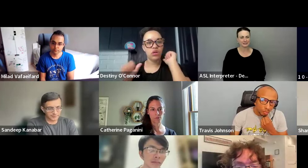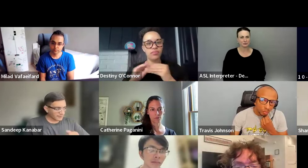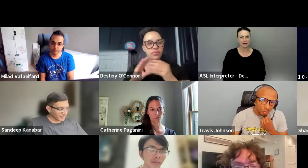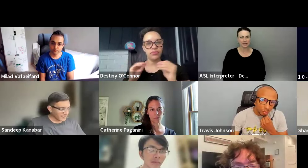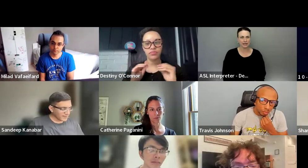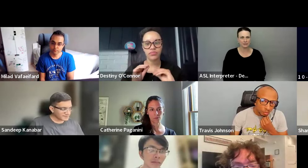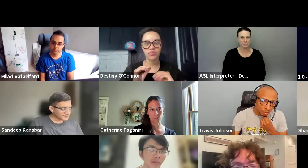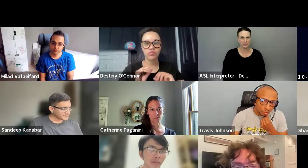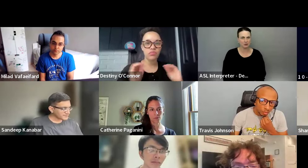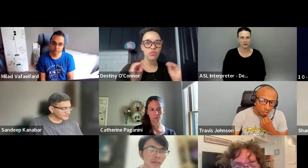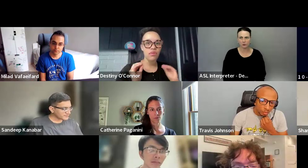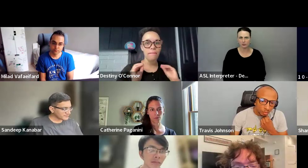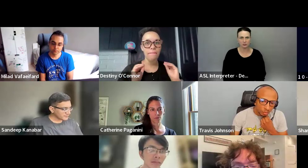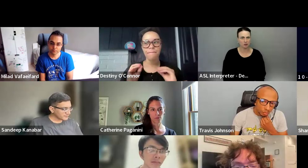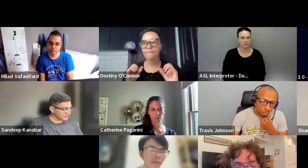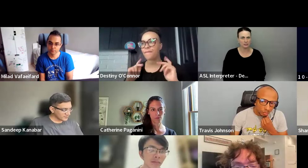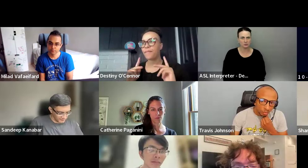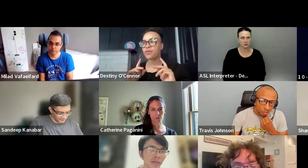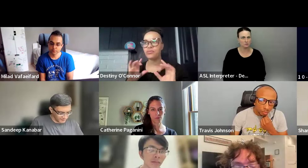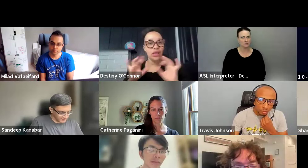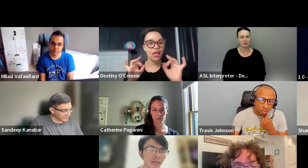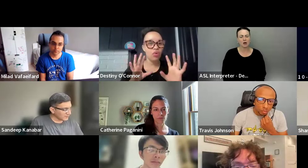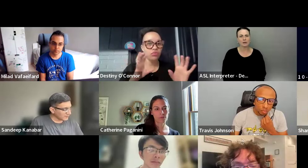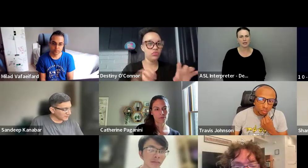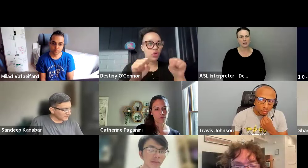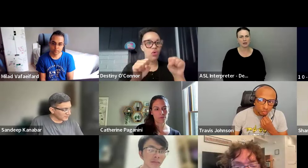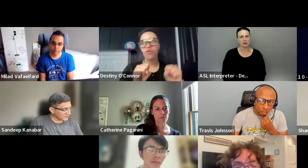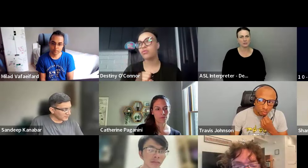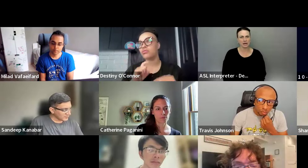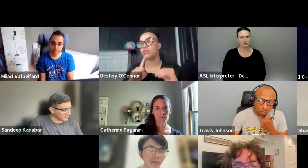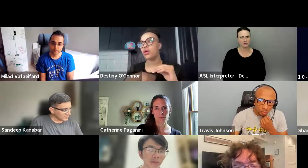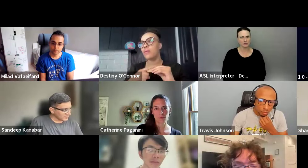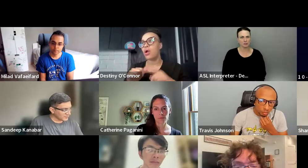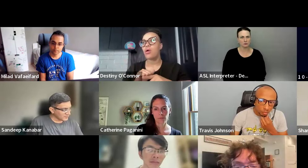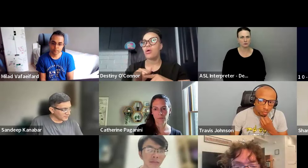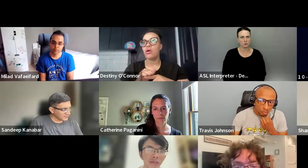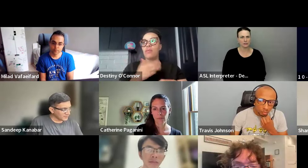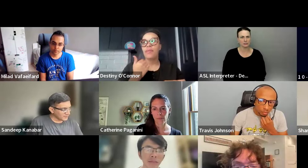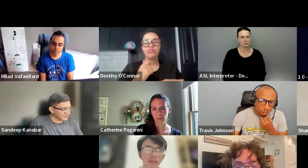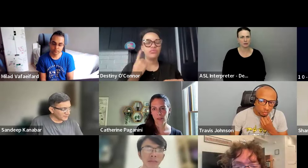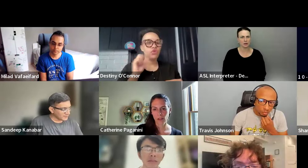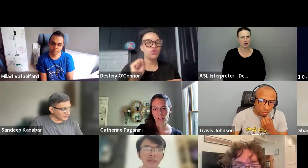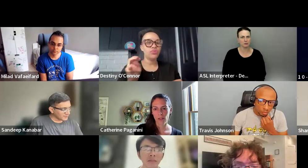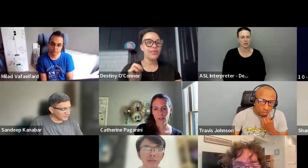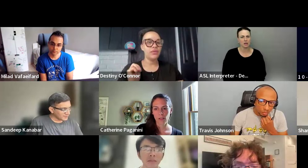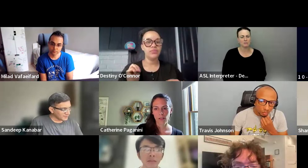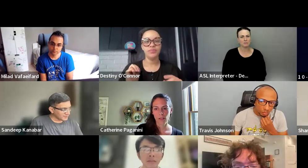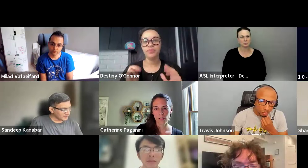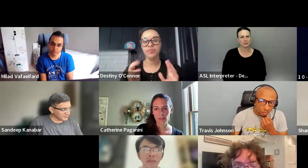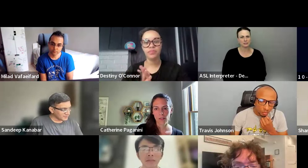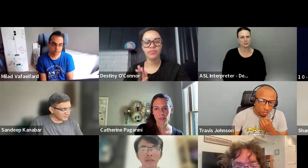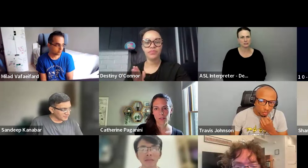Destiny says, right. Anybody other questions or comments or no? Okay. Catherine, you wanted to speak about